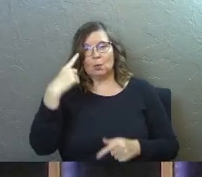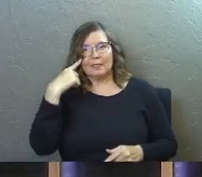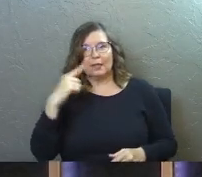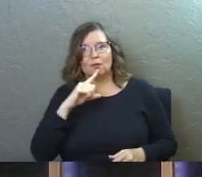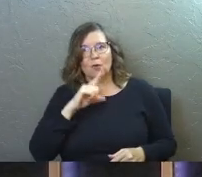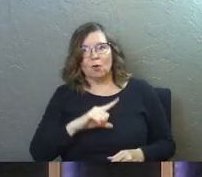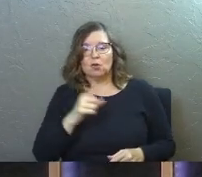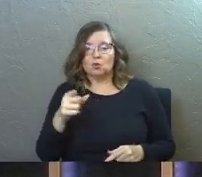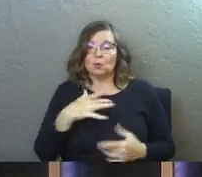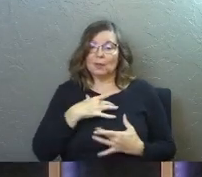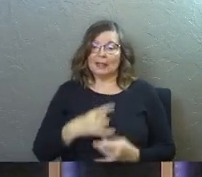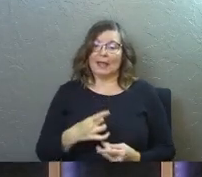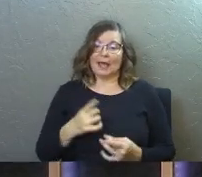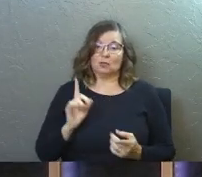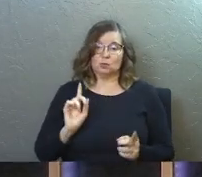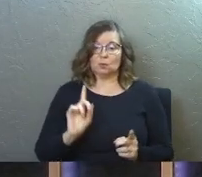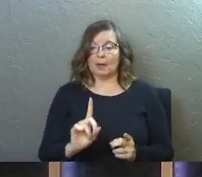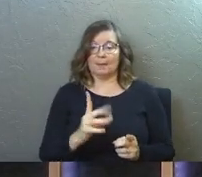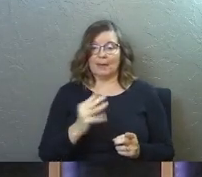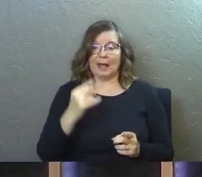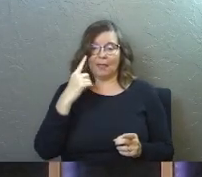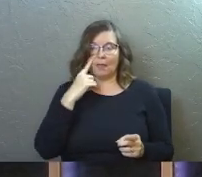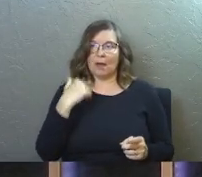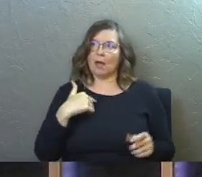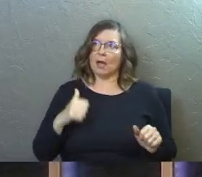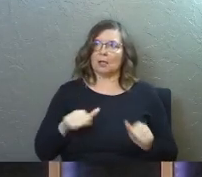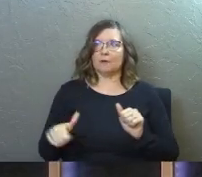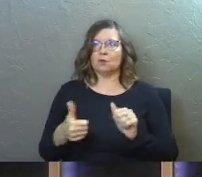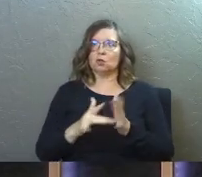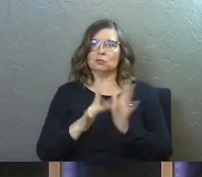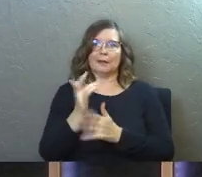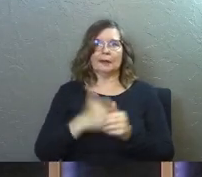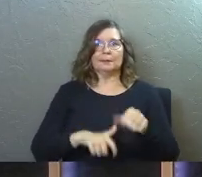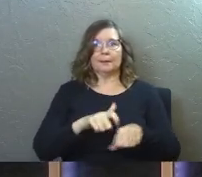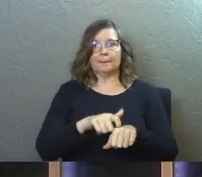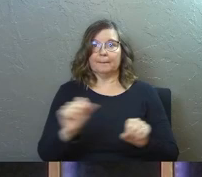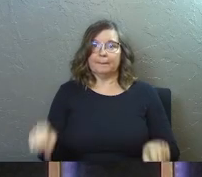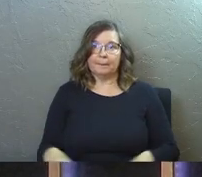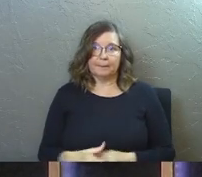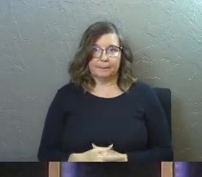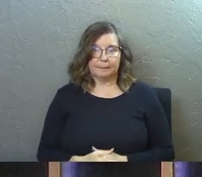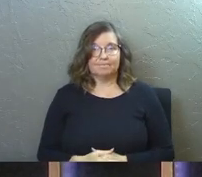think you are. You'd like to come to the table and think, I could follow Jesus anytime.